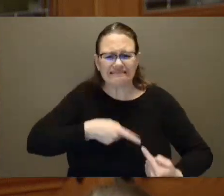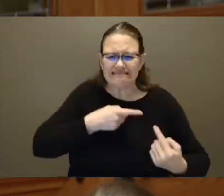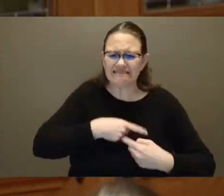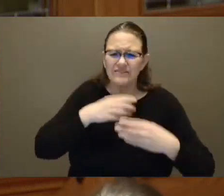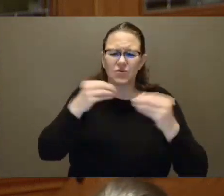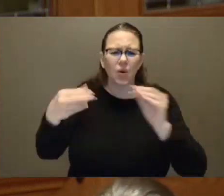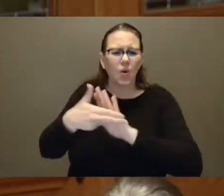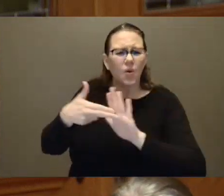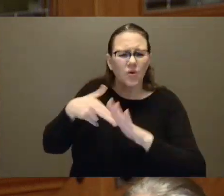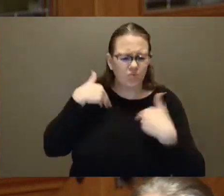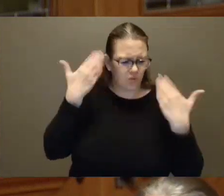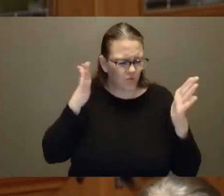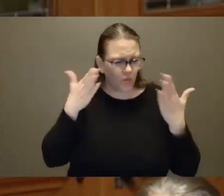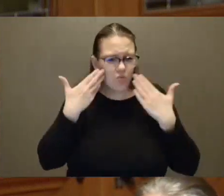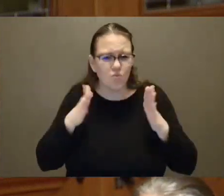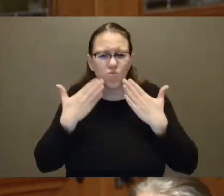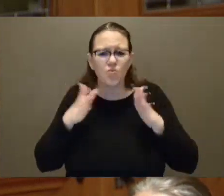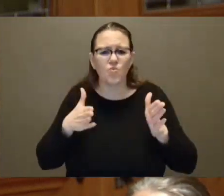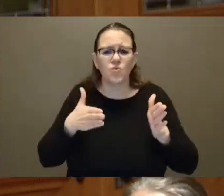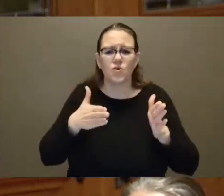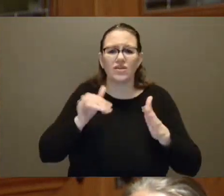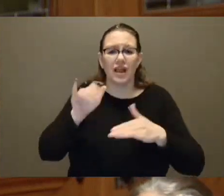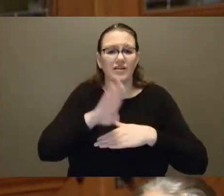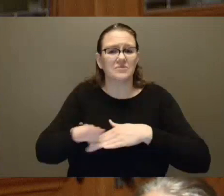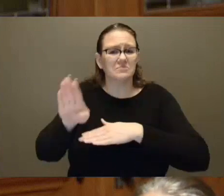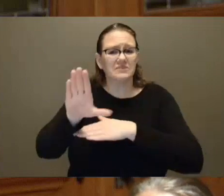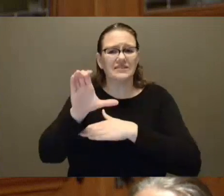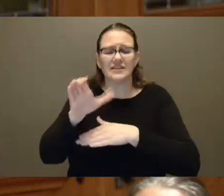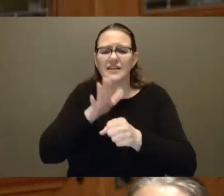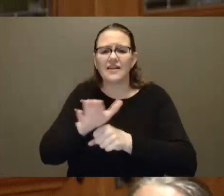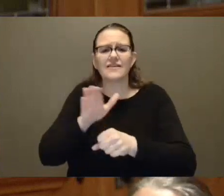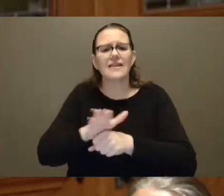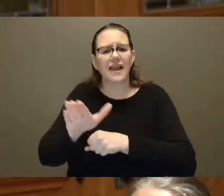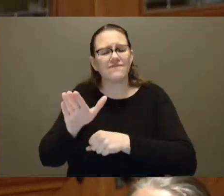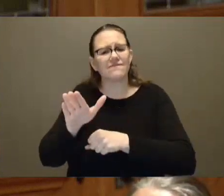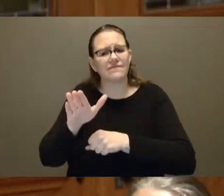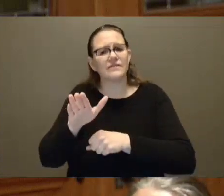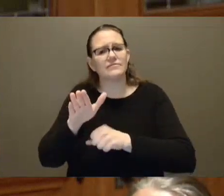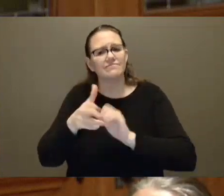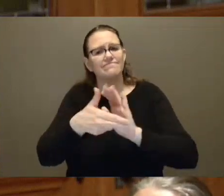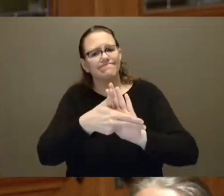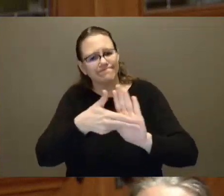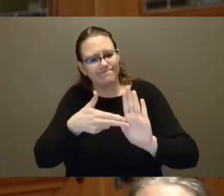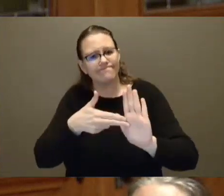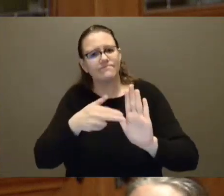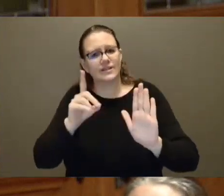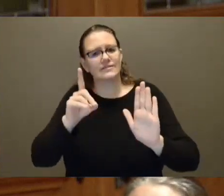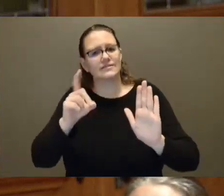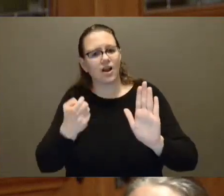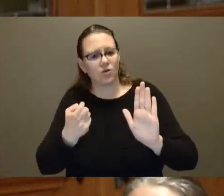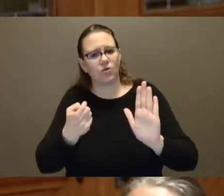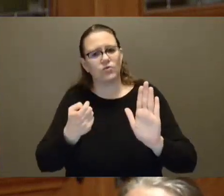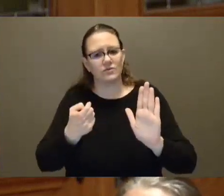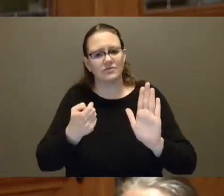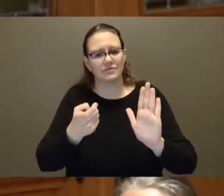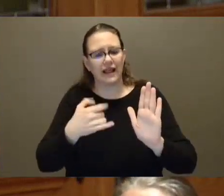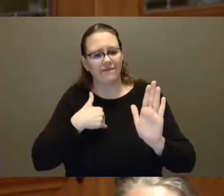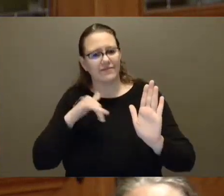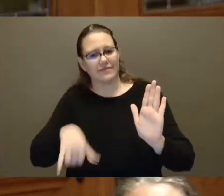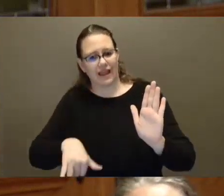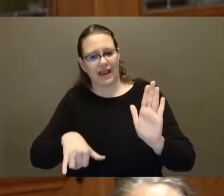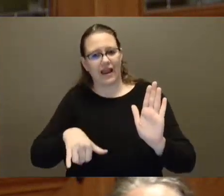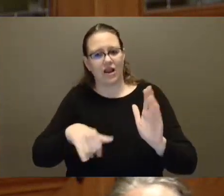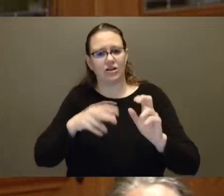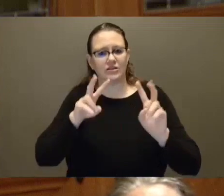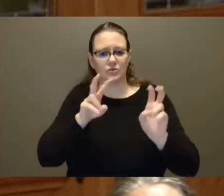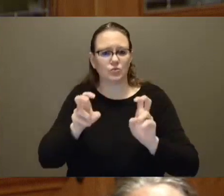The average length time for a diagnosis is between seven and nine years. Many male doctors who